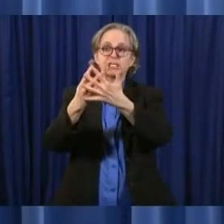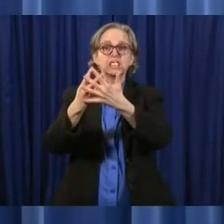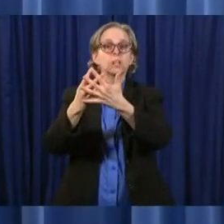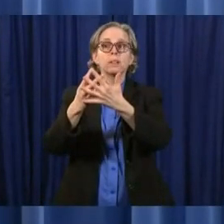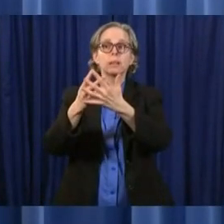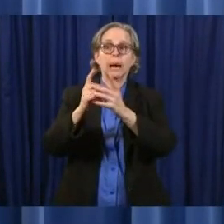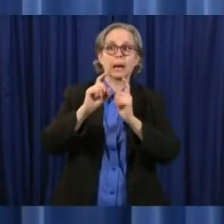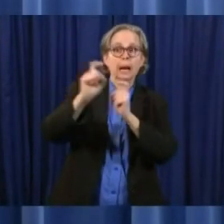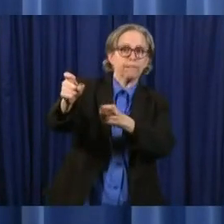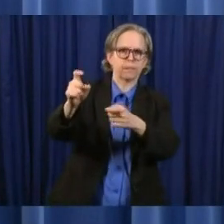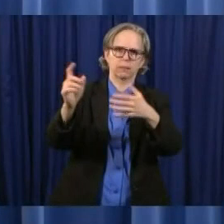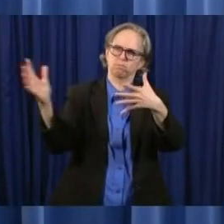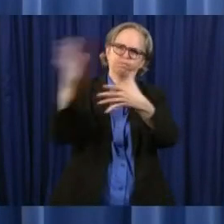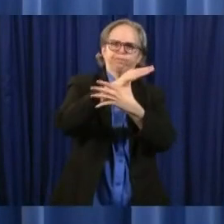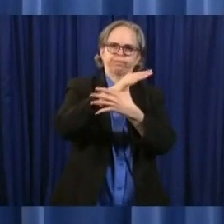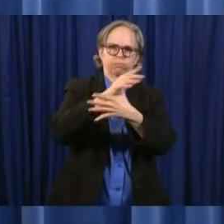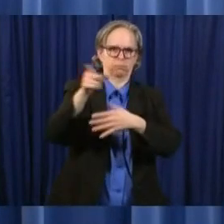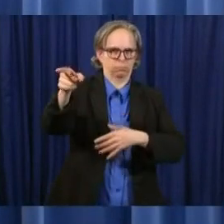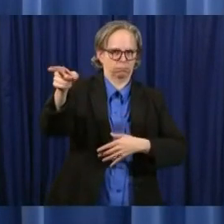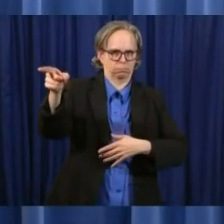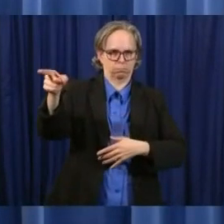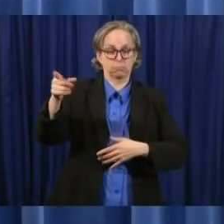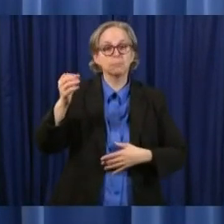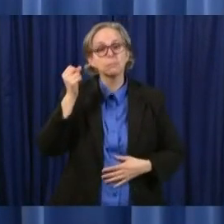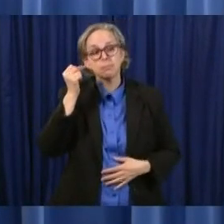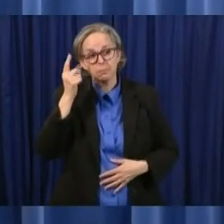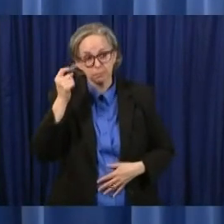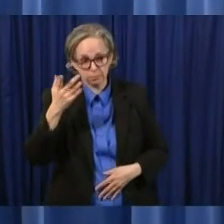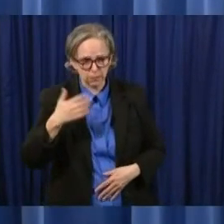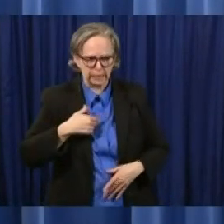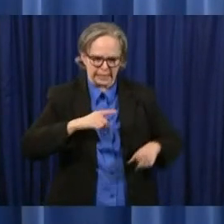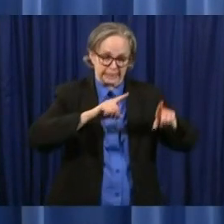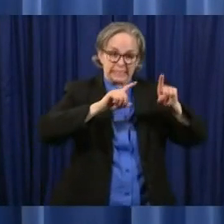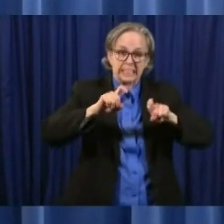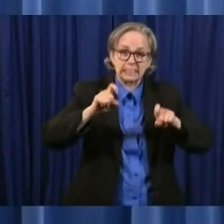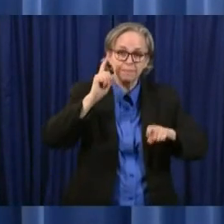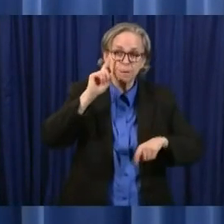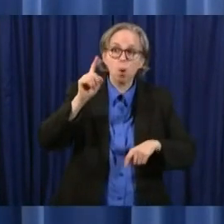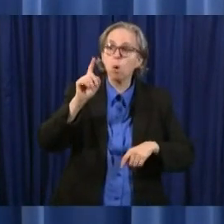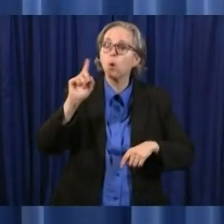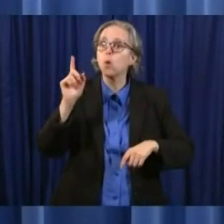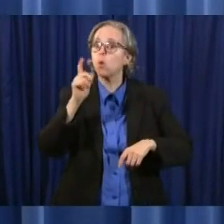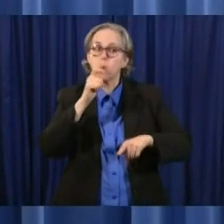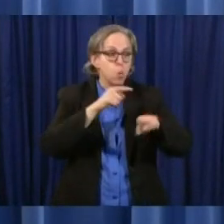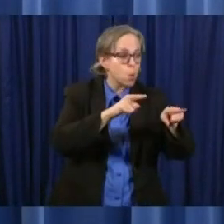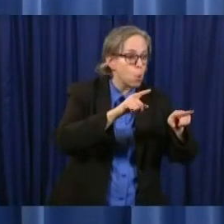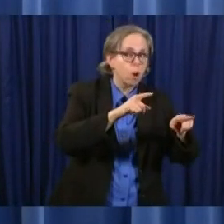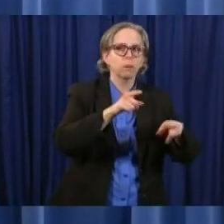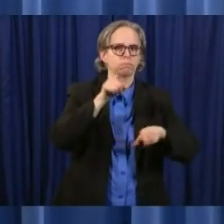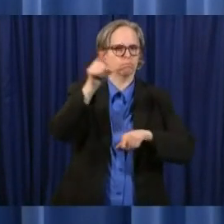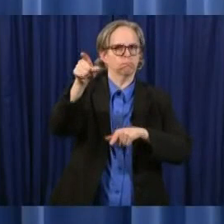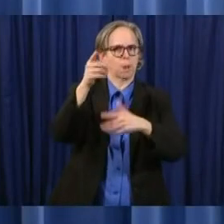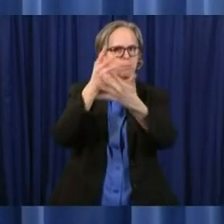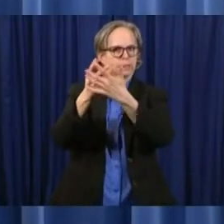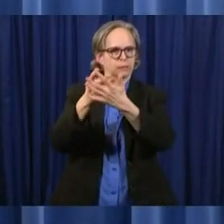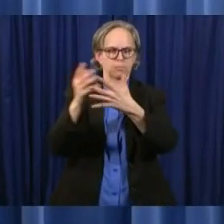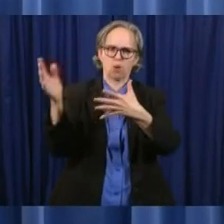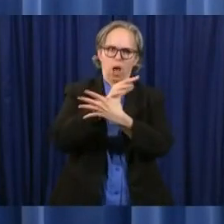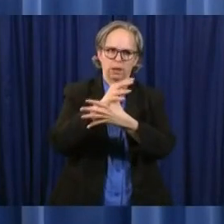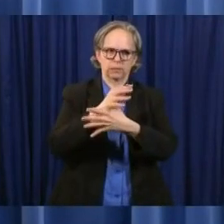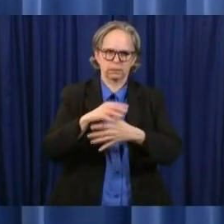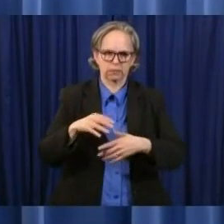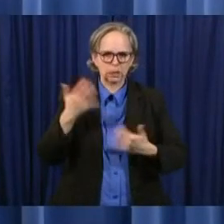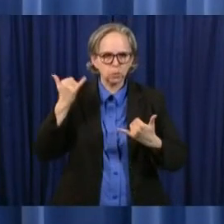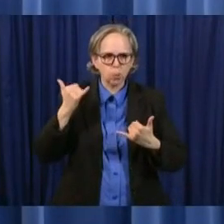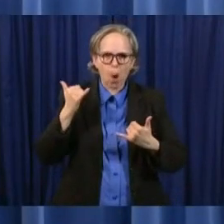that testing is a top priority the reason that you are seeing numbers out of our prisons uh that are much much